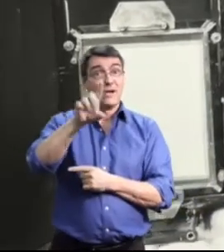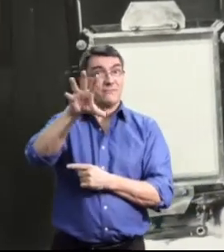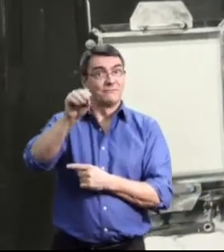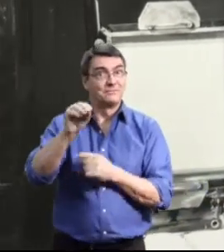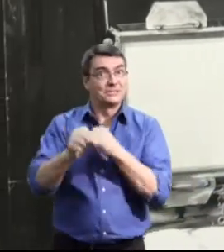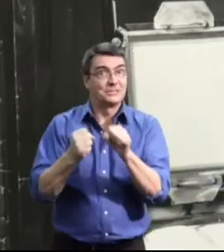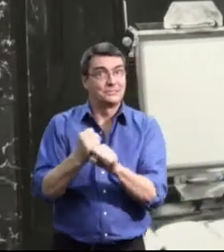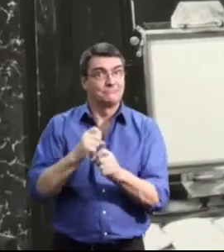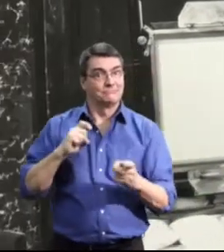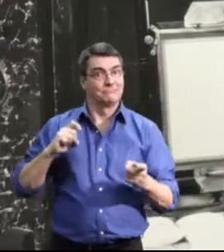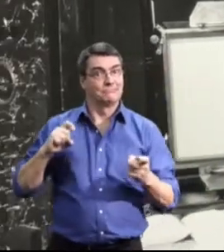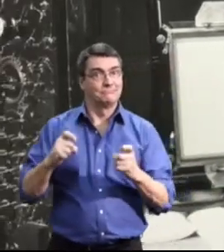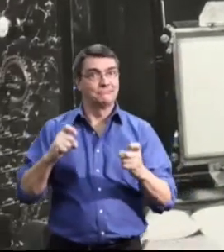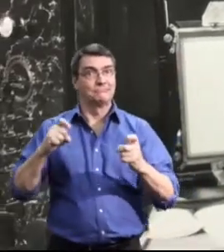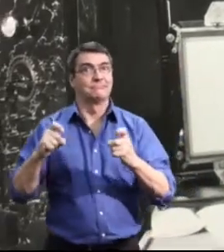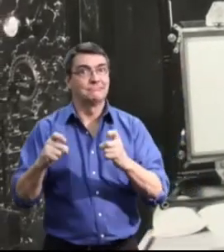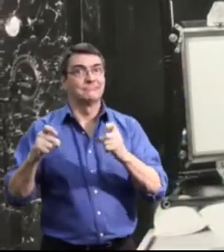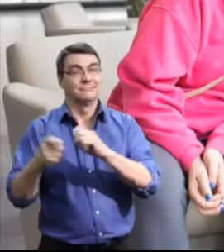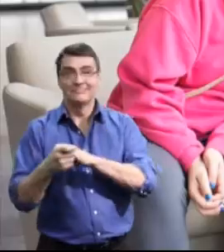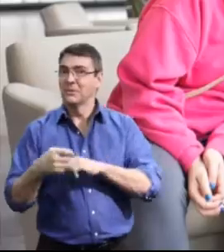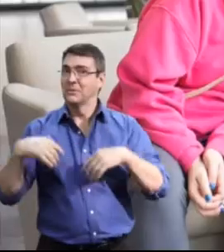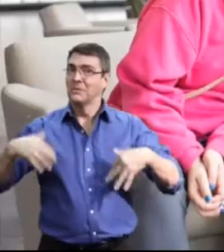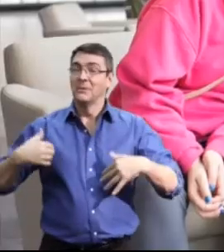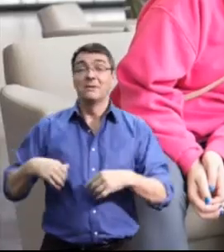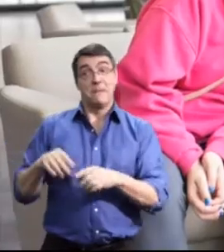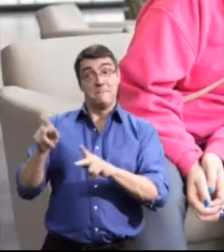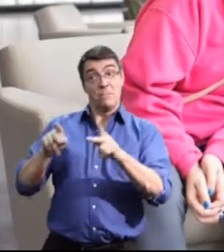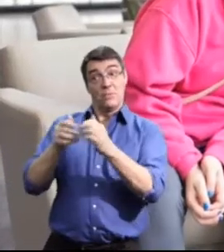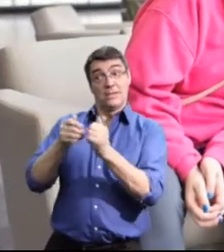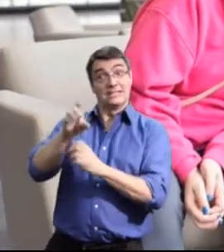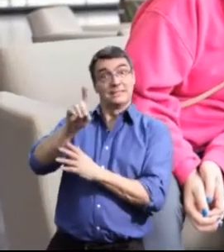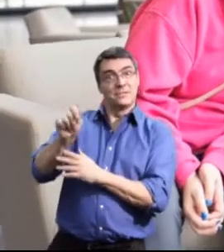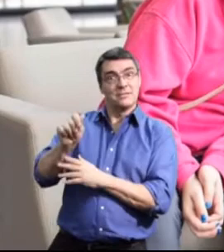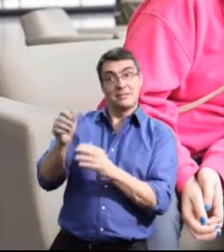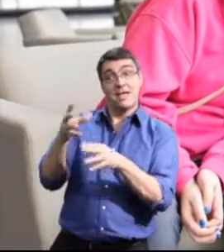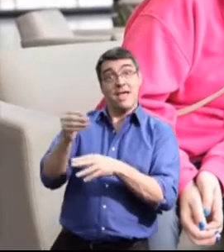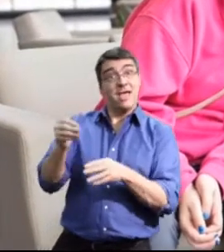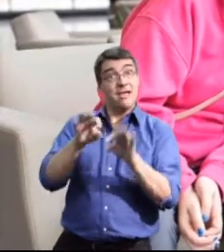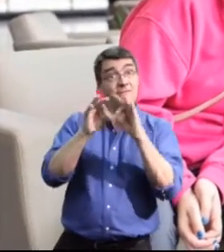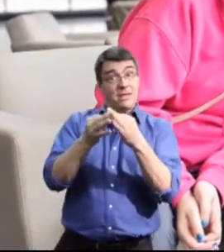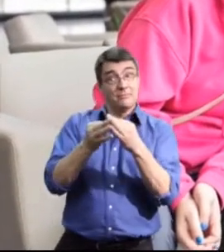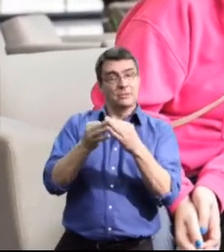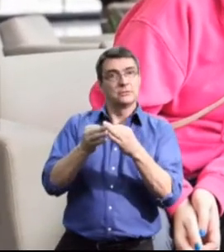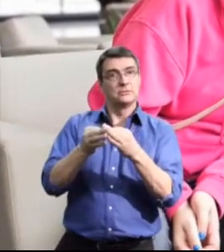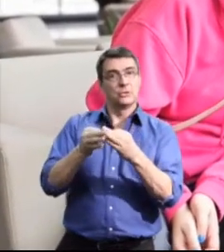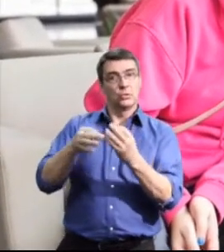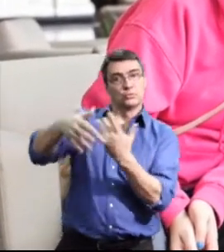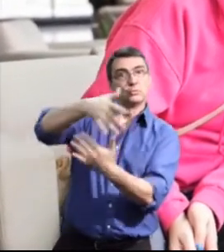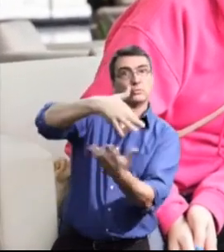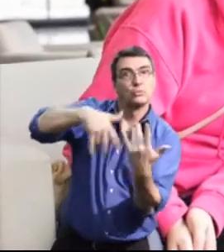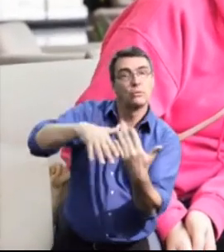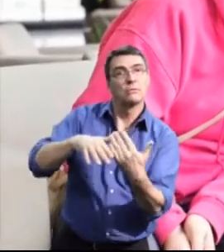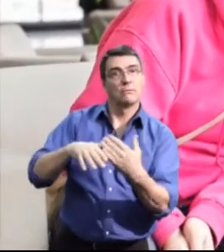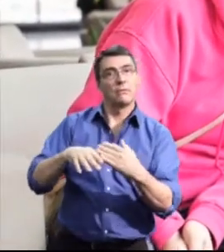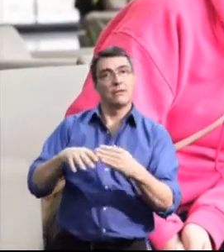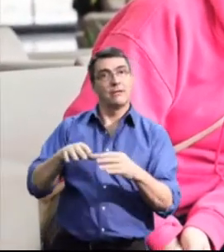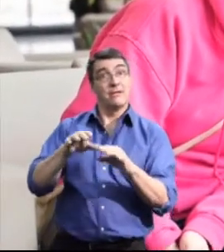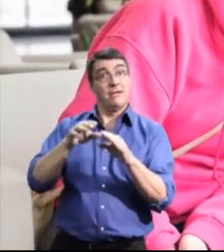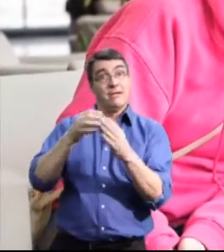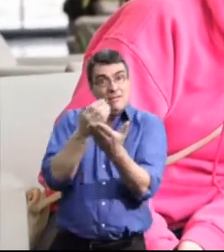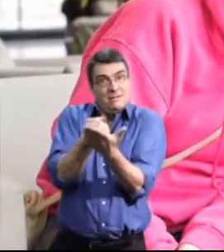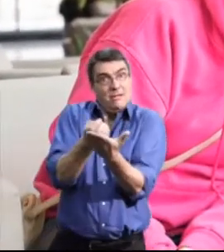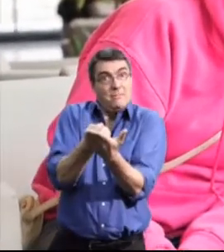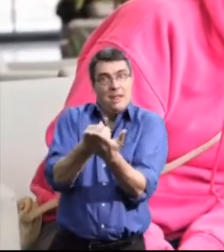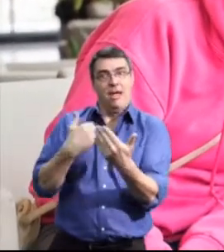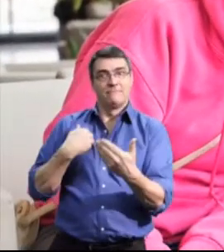the last 150 years. People with disabilities and their families are becoming socially and economically